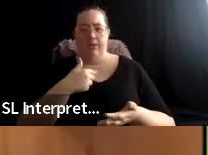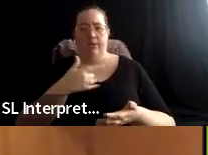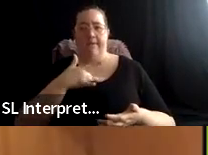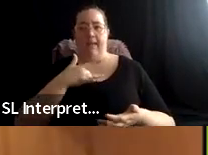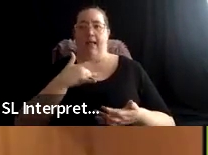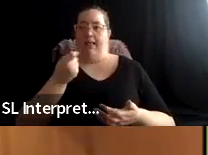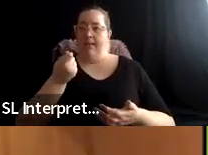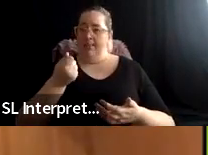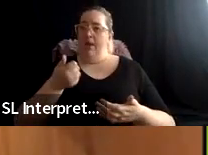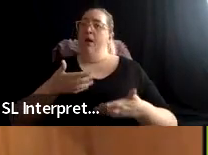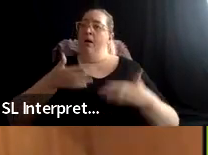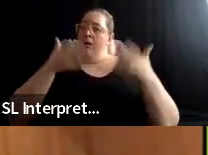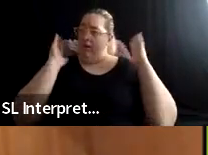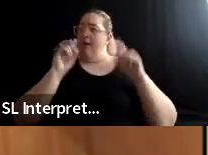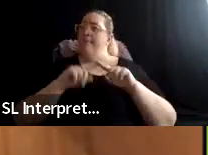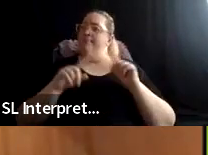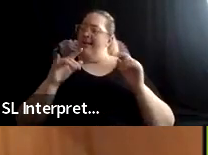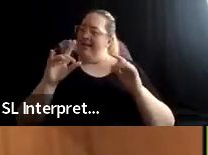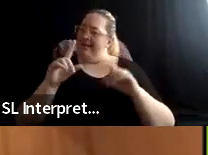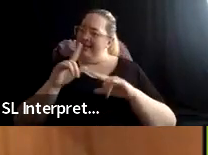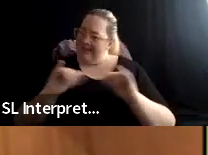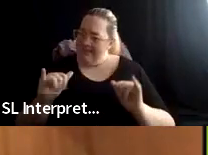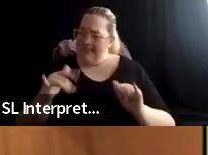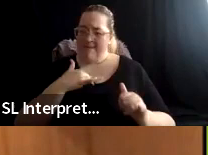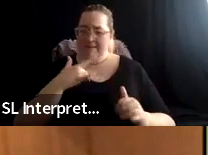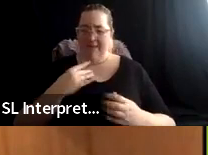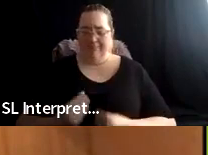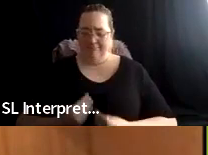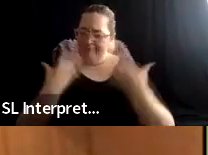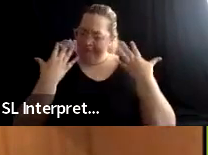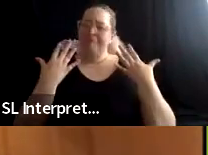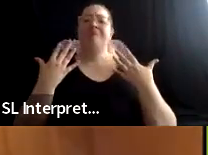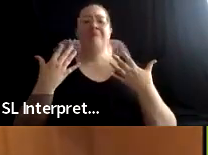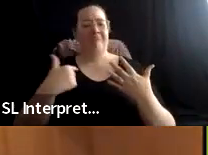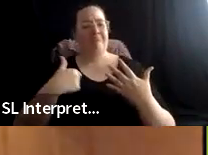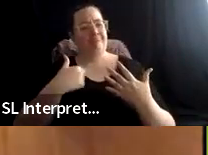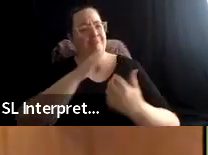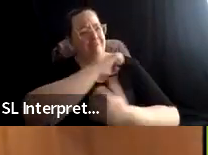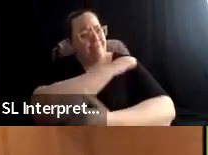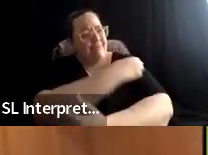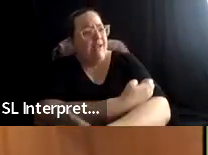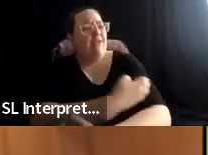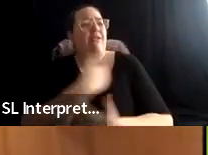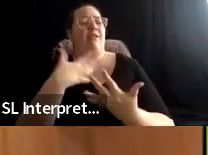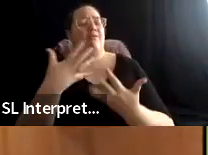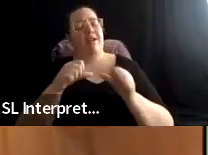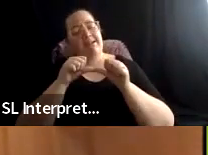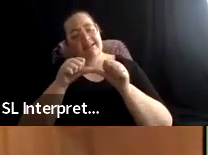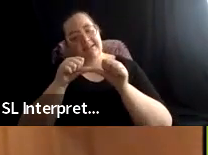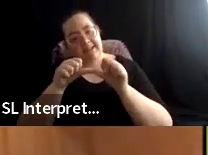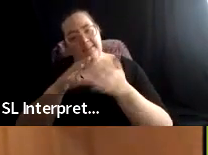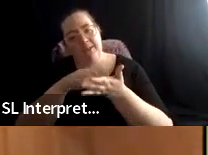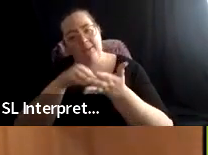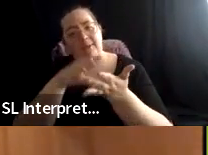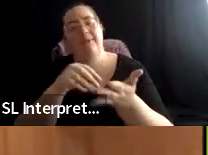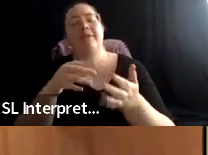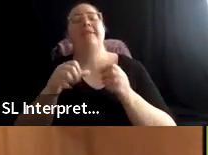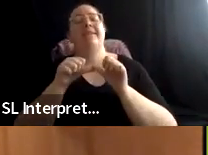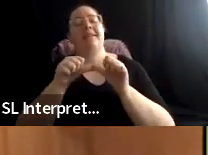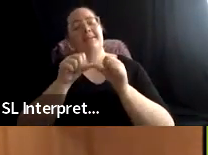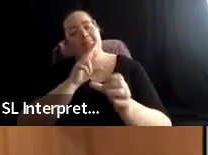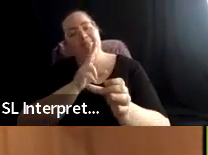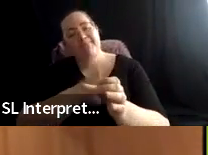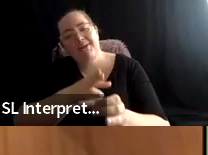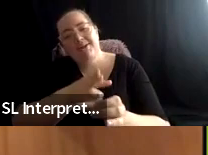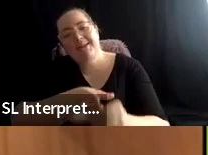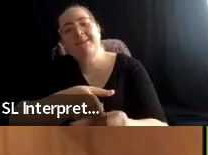very energized to, to keep, um, learning and keep, uh, participating and trying to help lead within